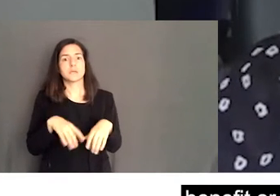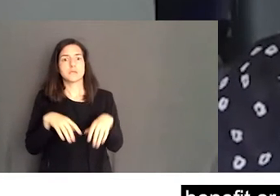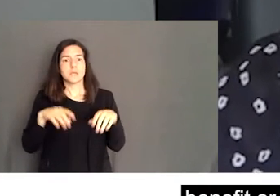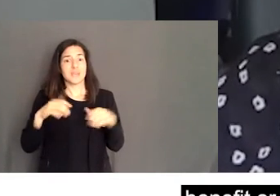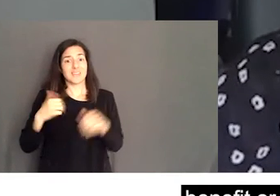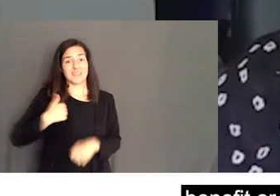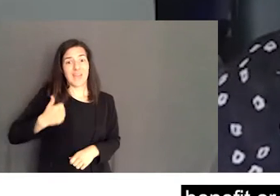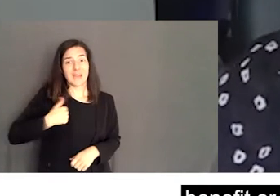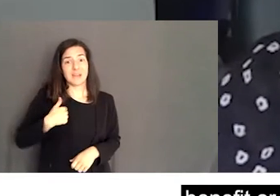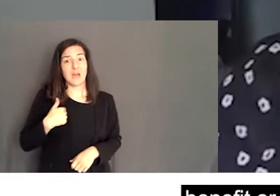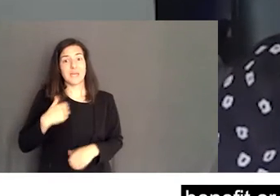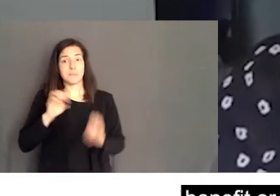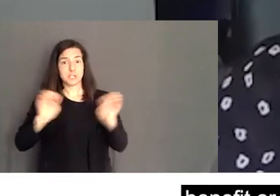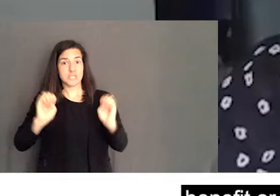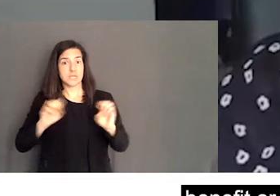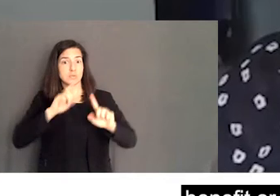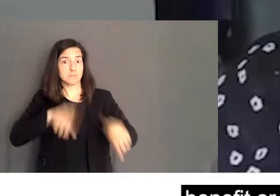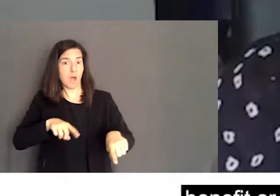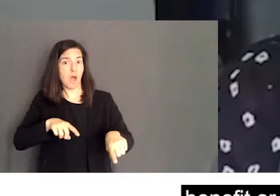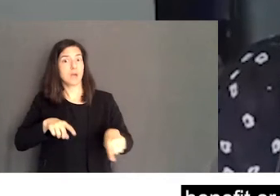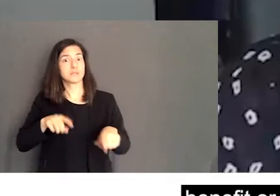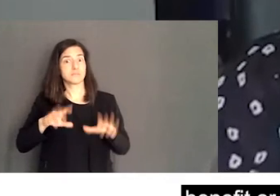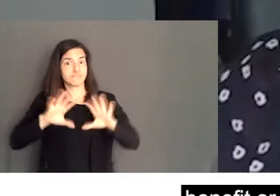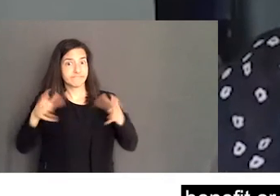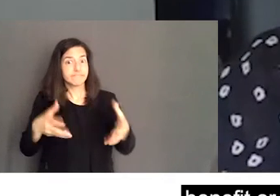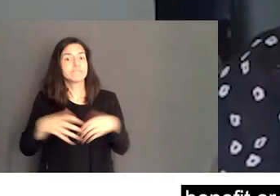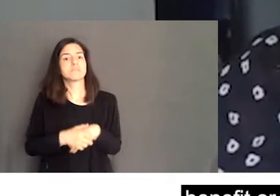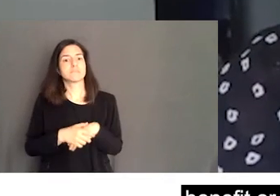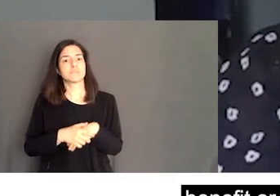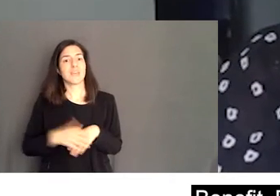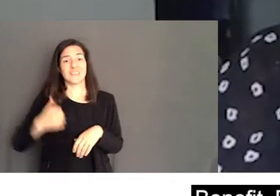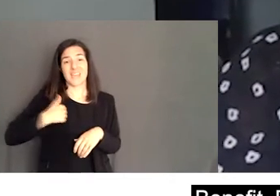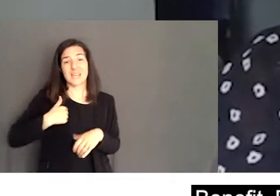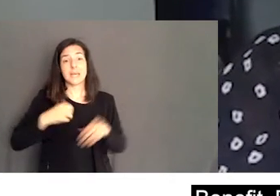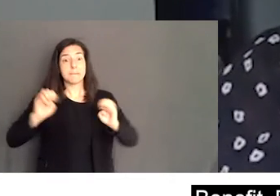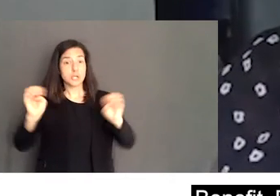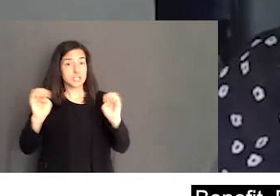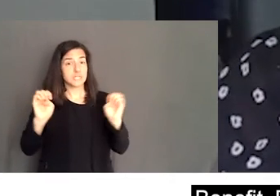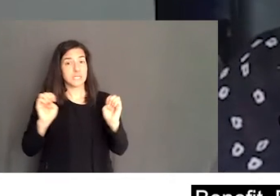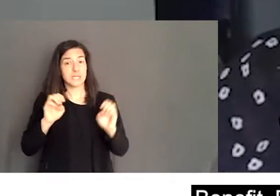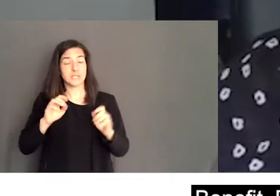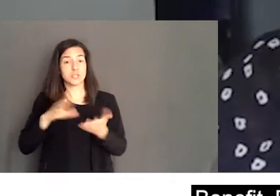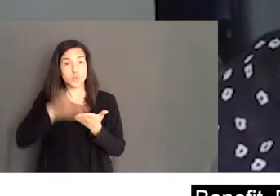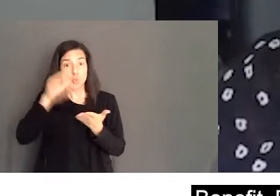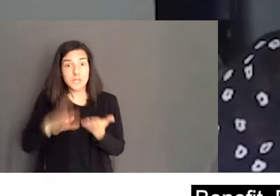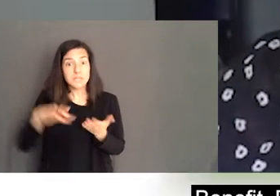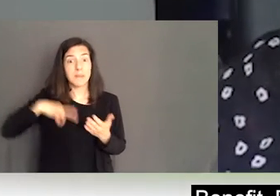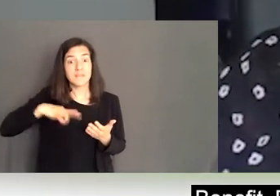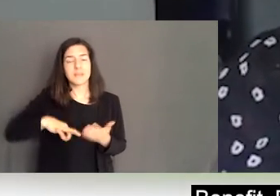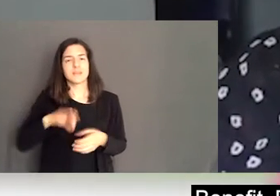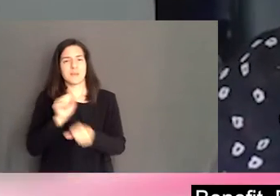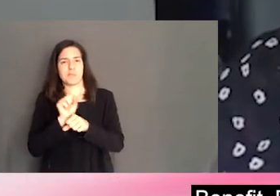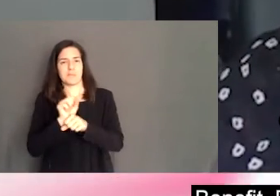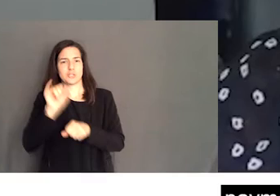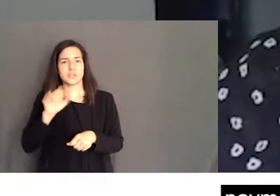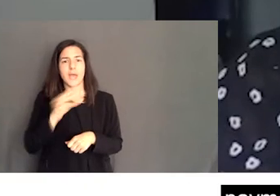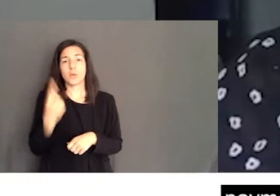Benefit, or CERB, the Canada Emergency Students Benefit, employment insurance, and